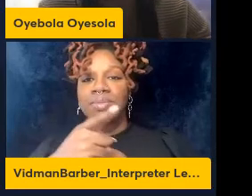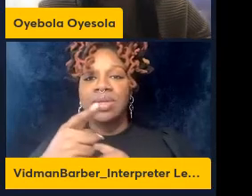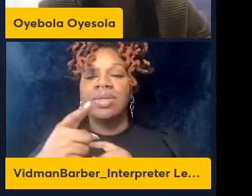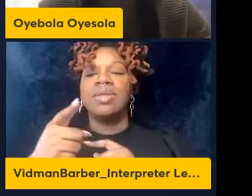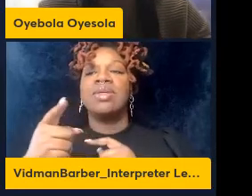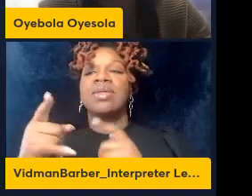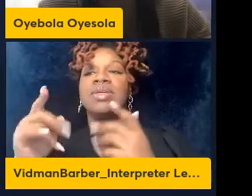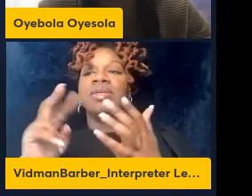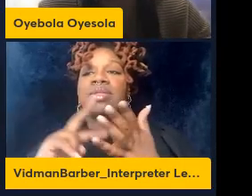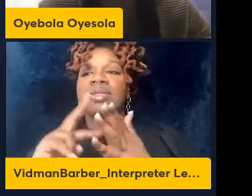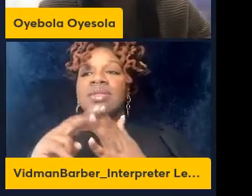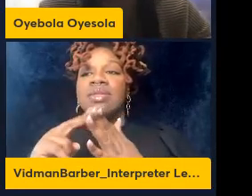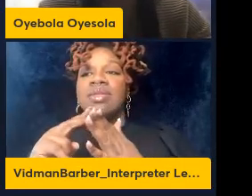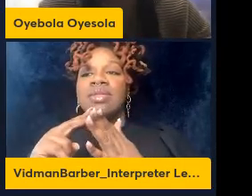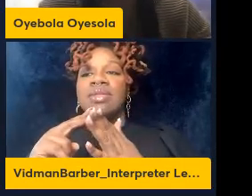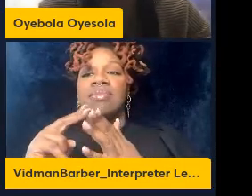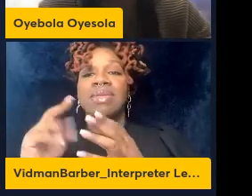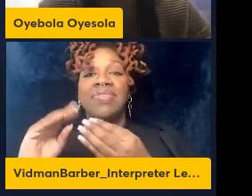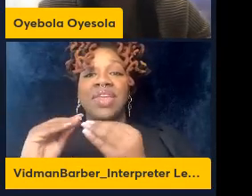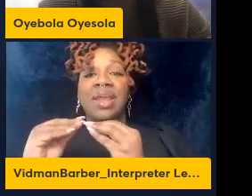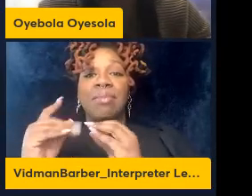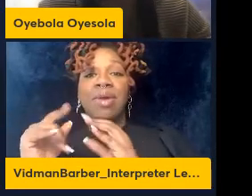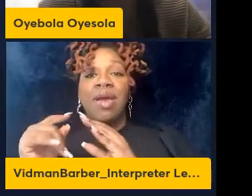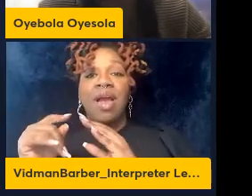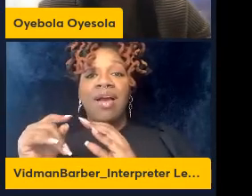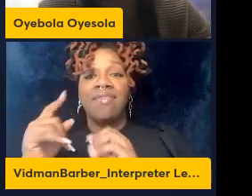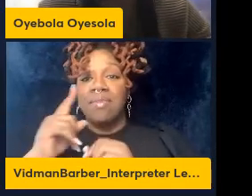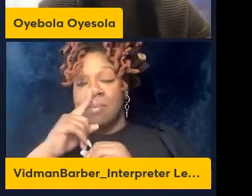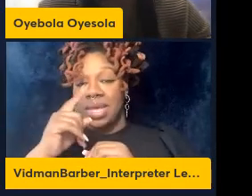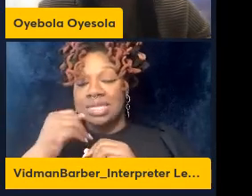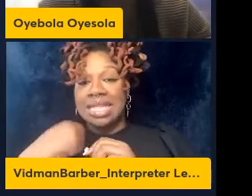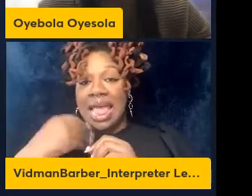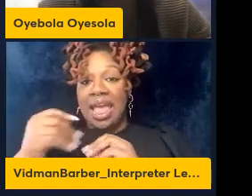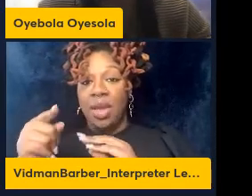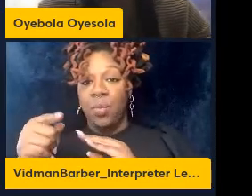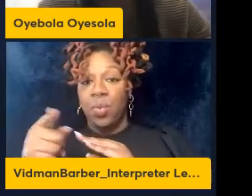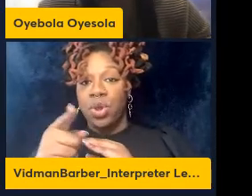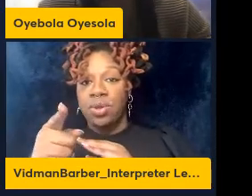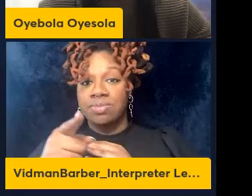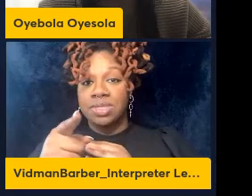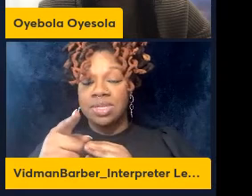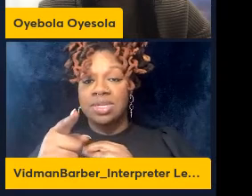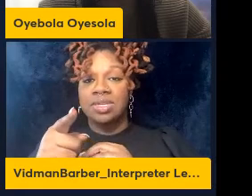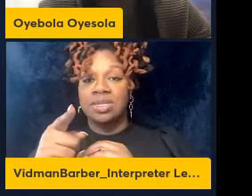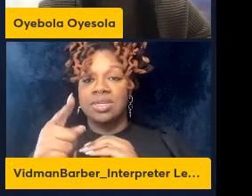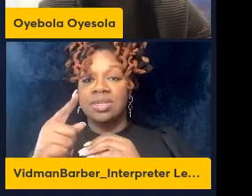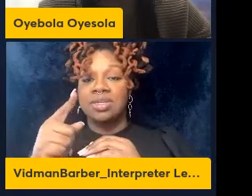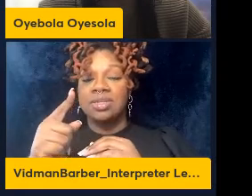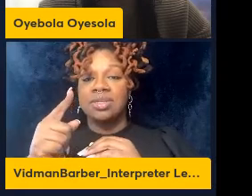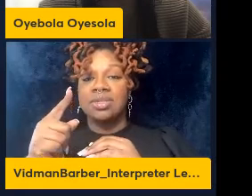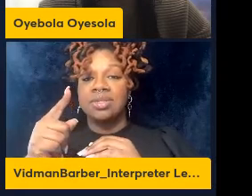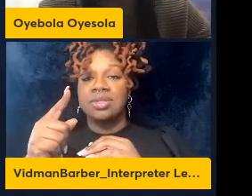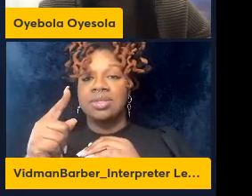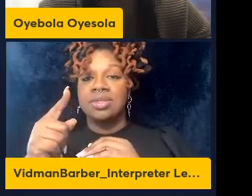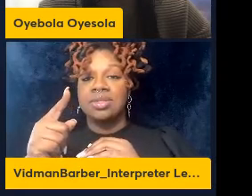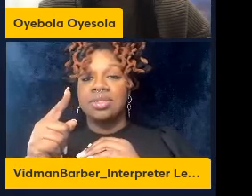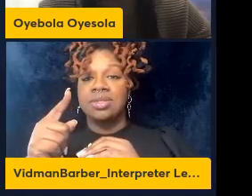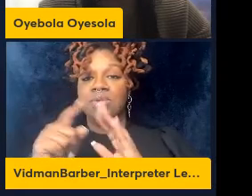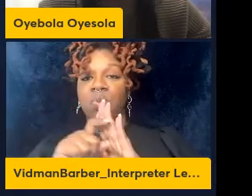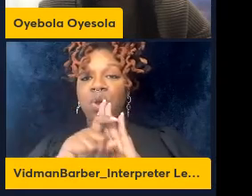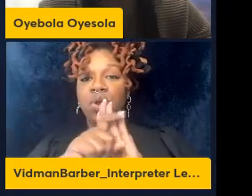have worms the percentage of mice that have worms we also see it also seems like there is